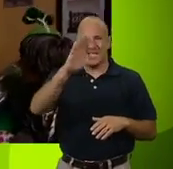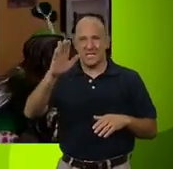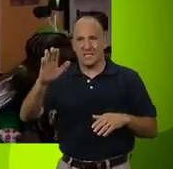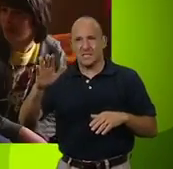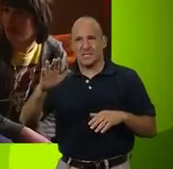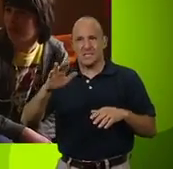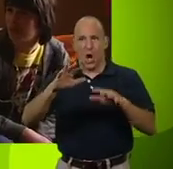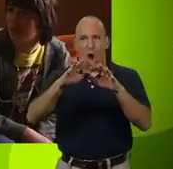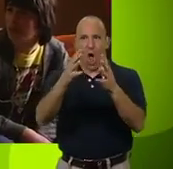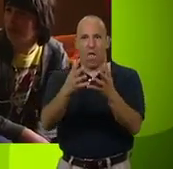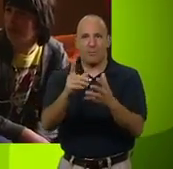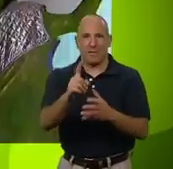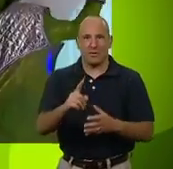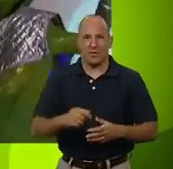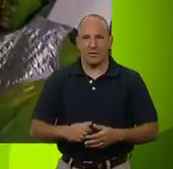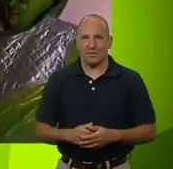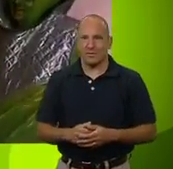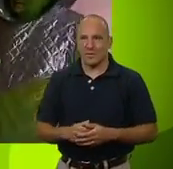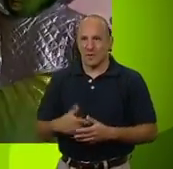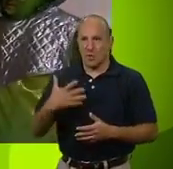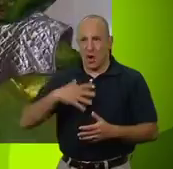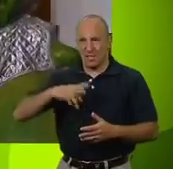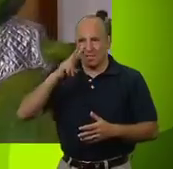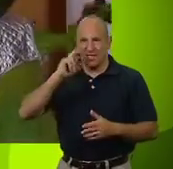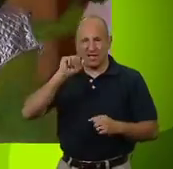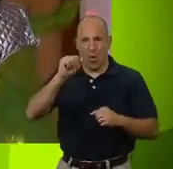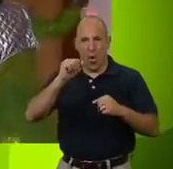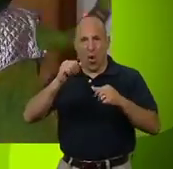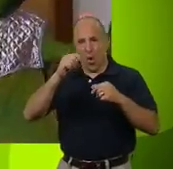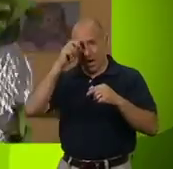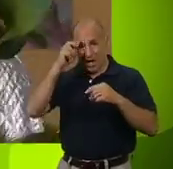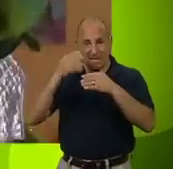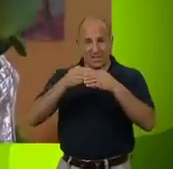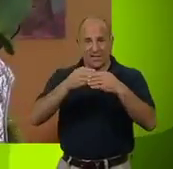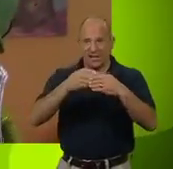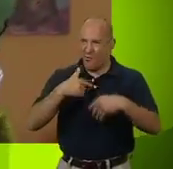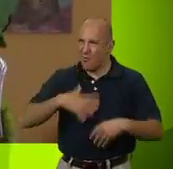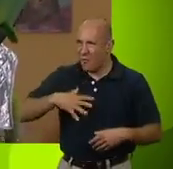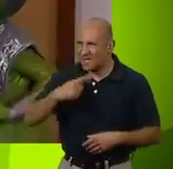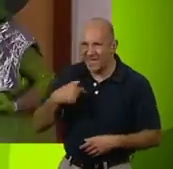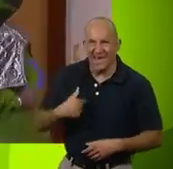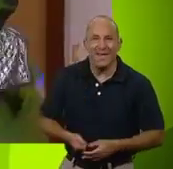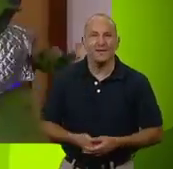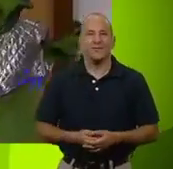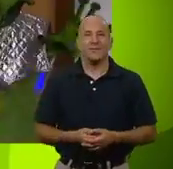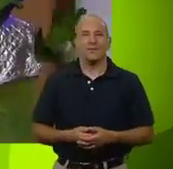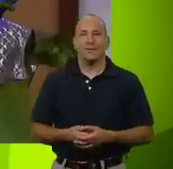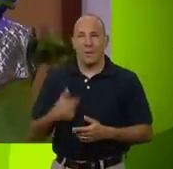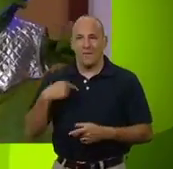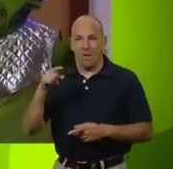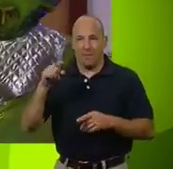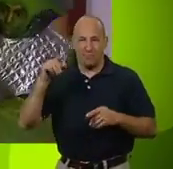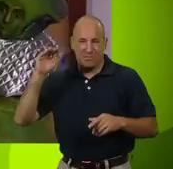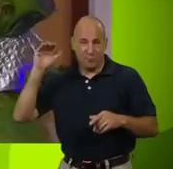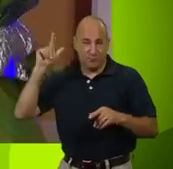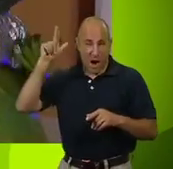Greetings, Earthlings. Take us to your leader. I've always wanted to say that. We have come from across the